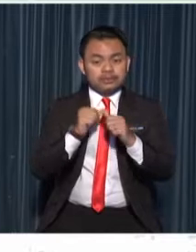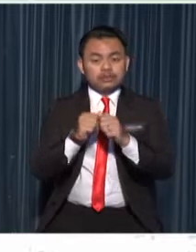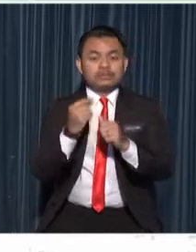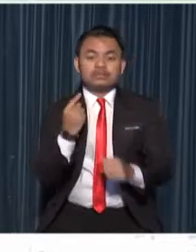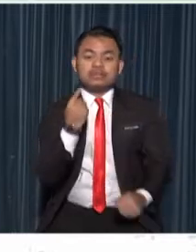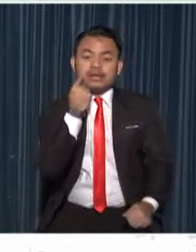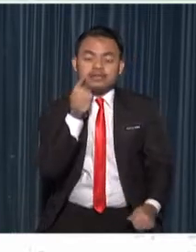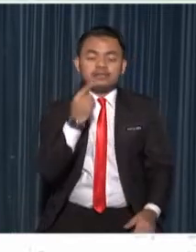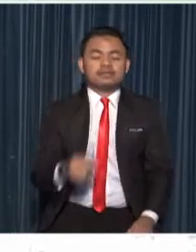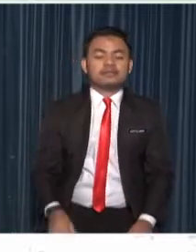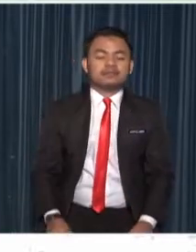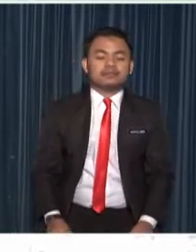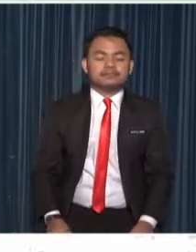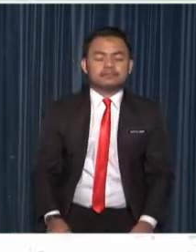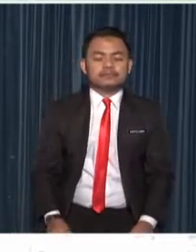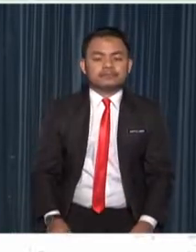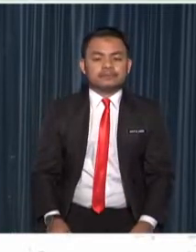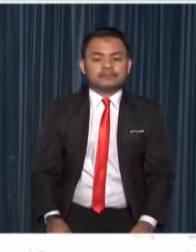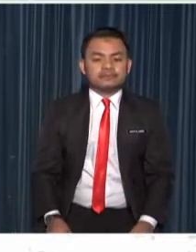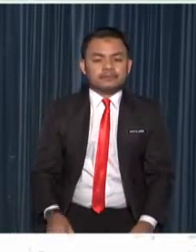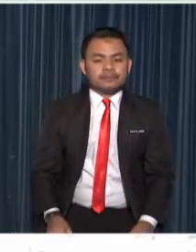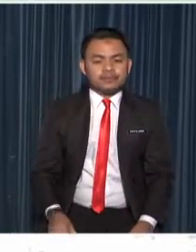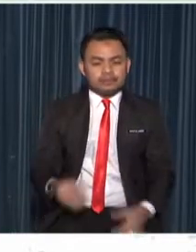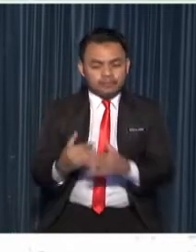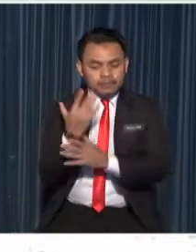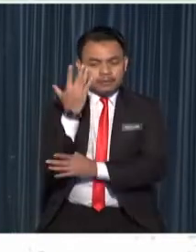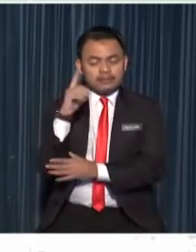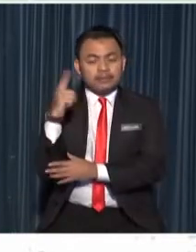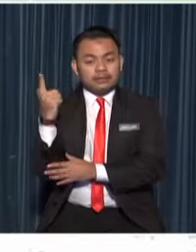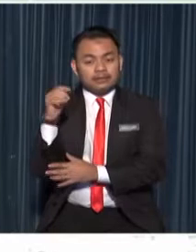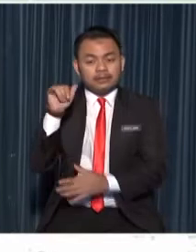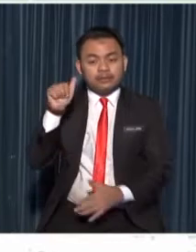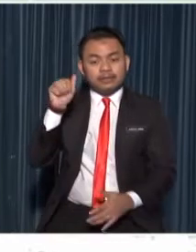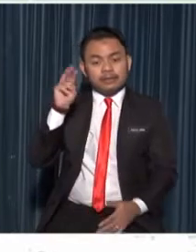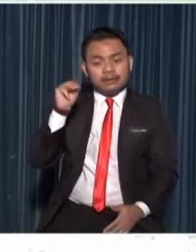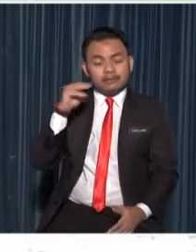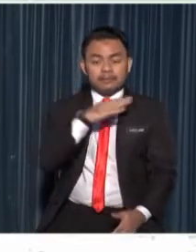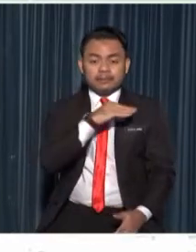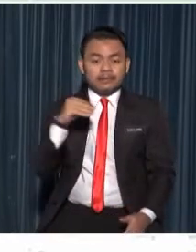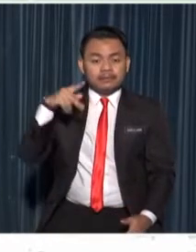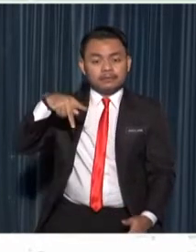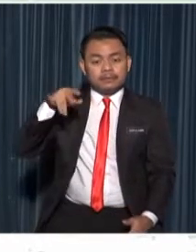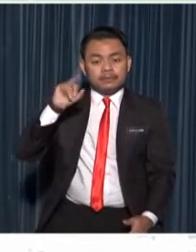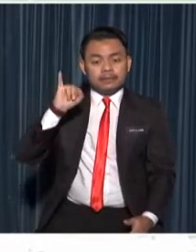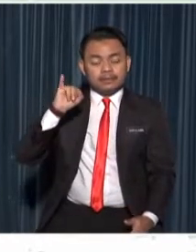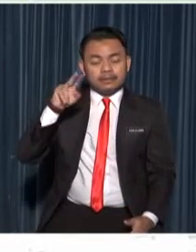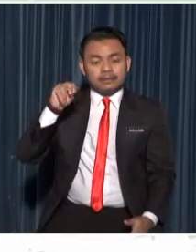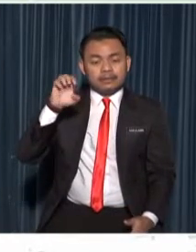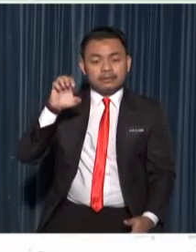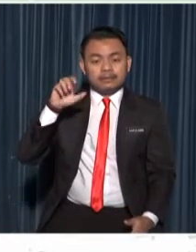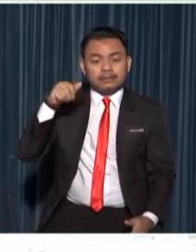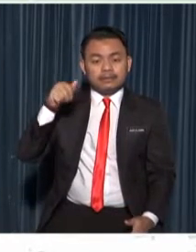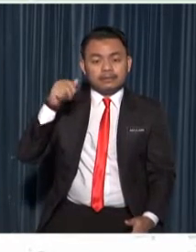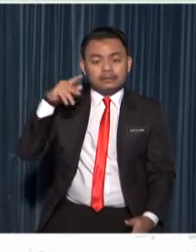other than banana plant and pineapple plant also